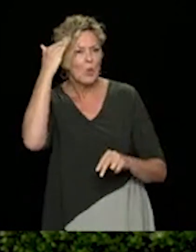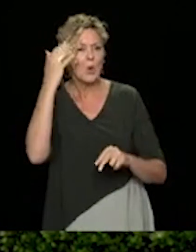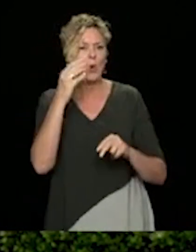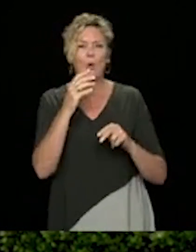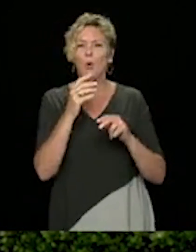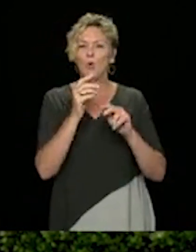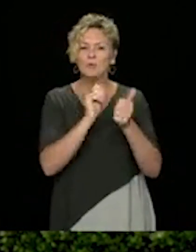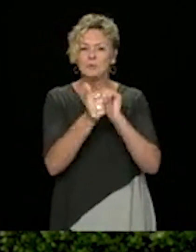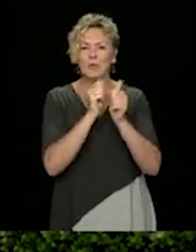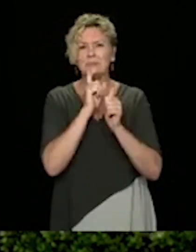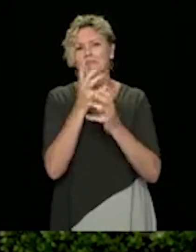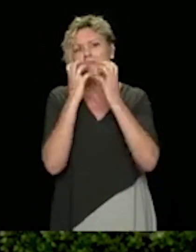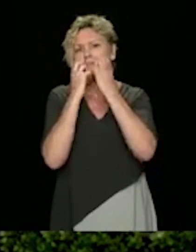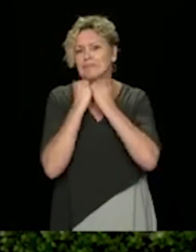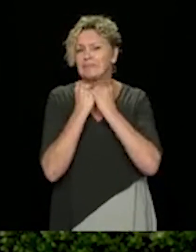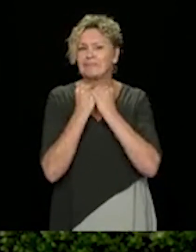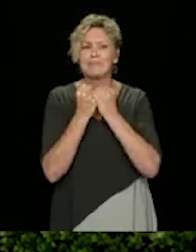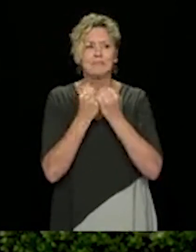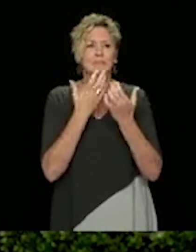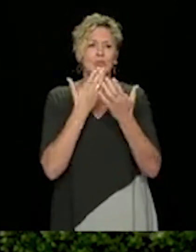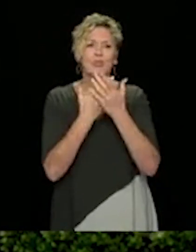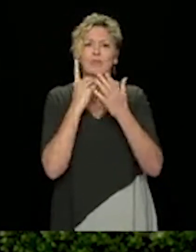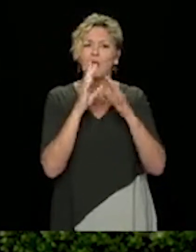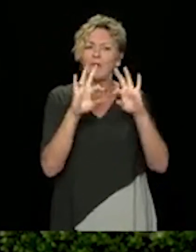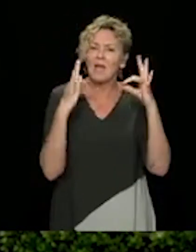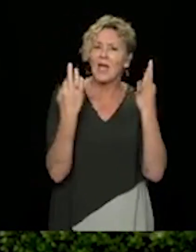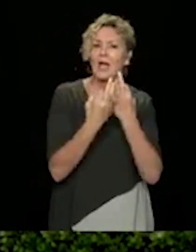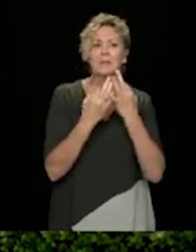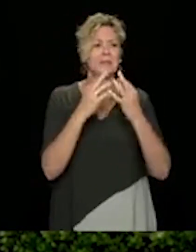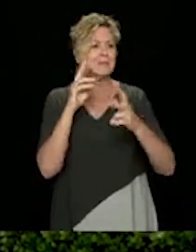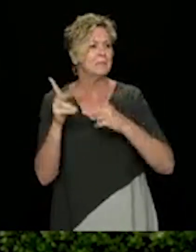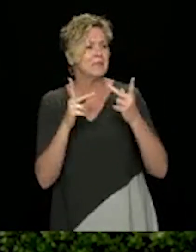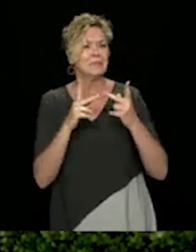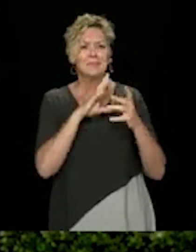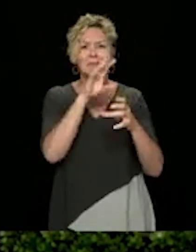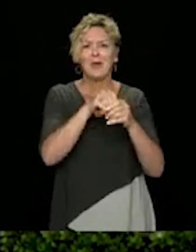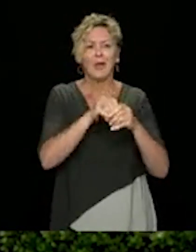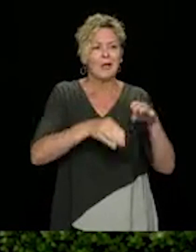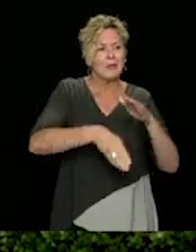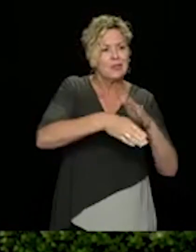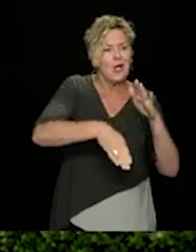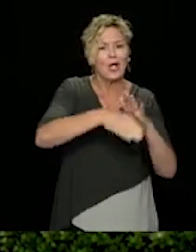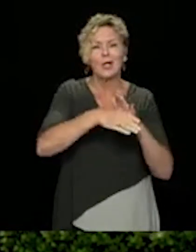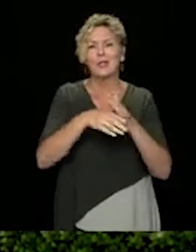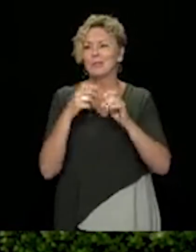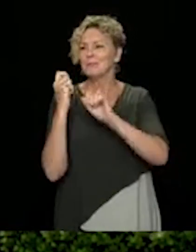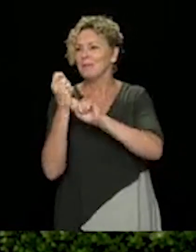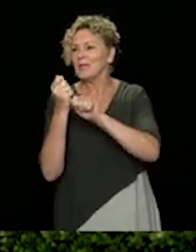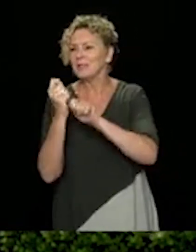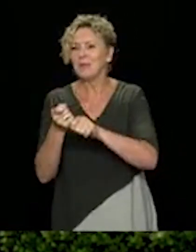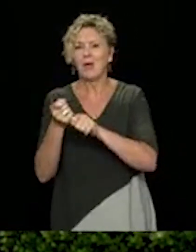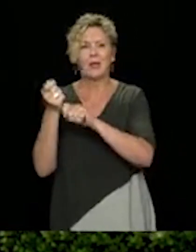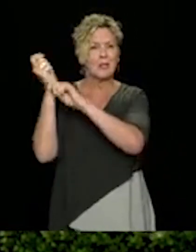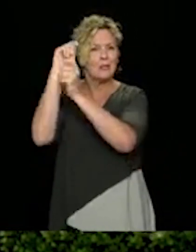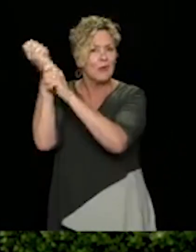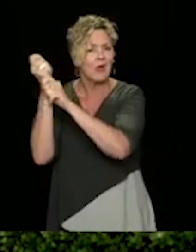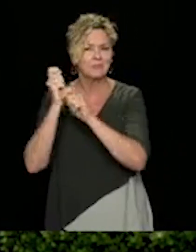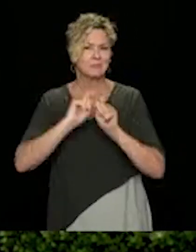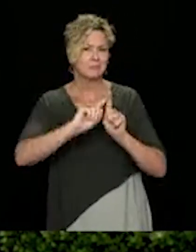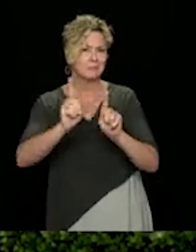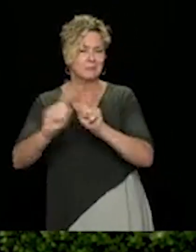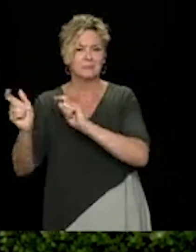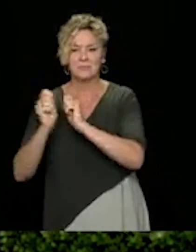it's soccer, baseball, lacrosse, you name it, it involves community participation. But in this COVID period,